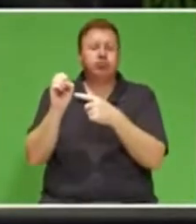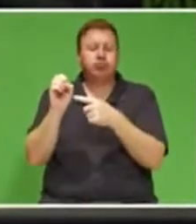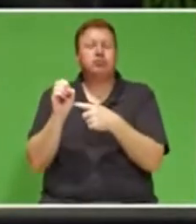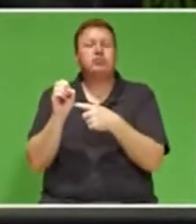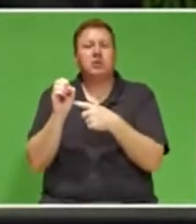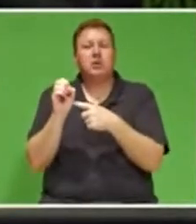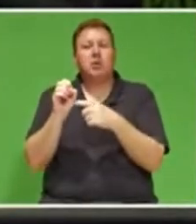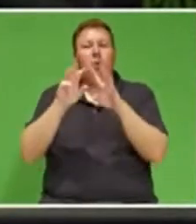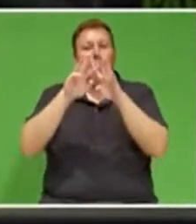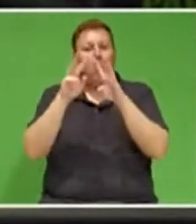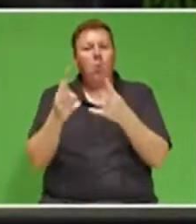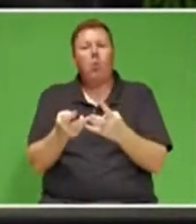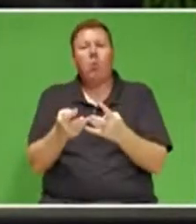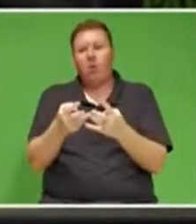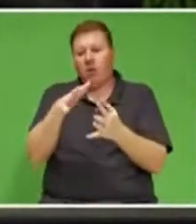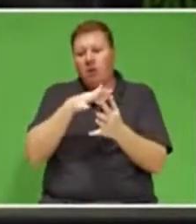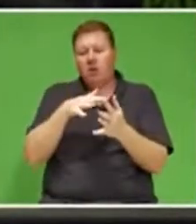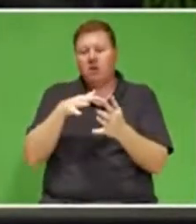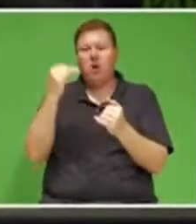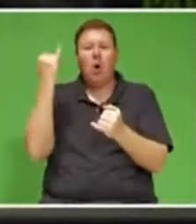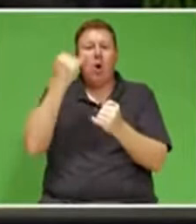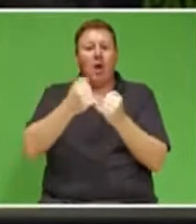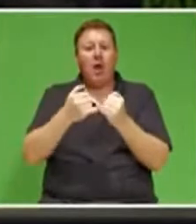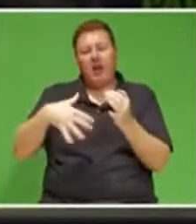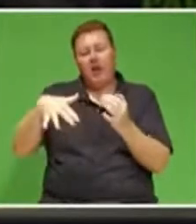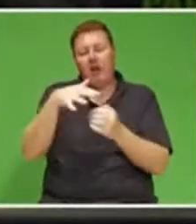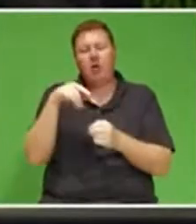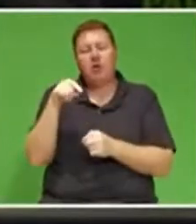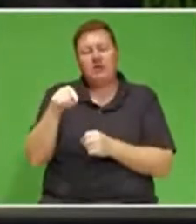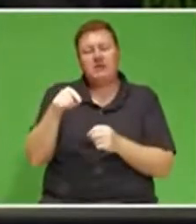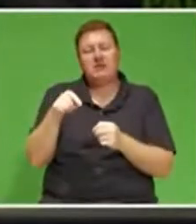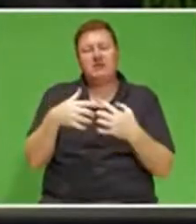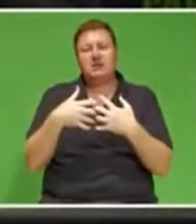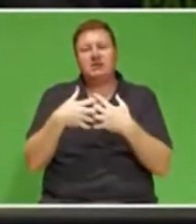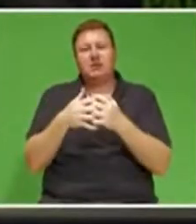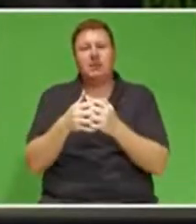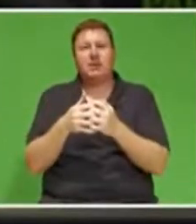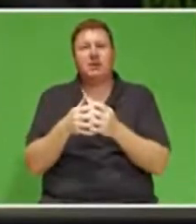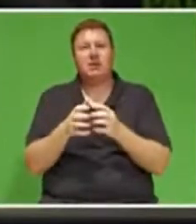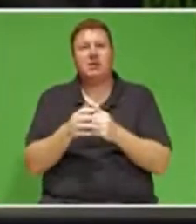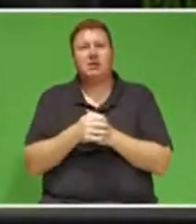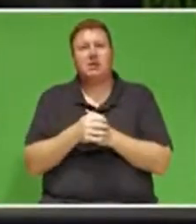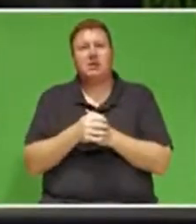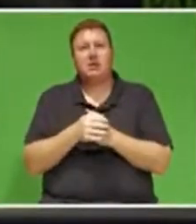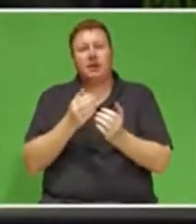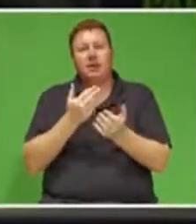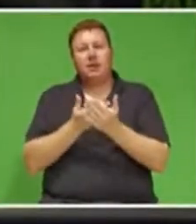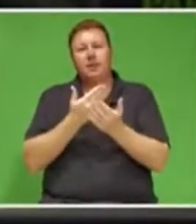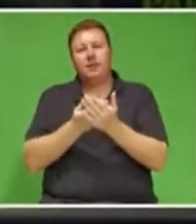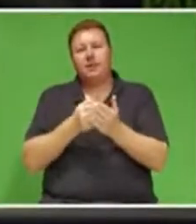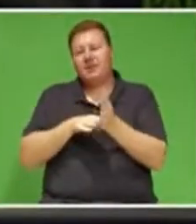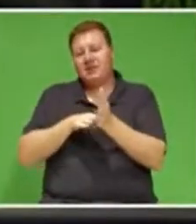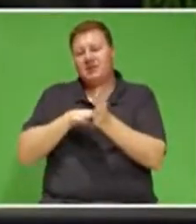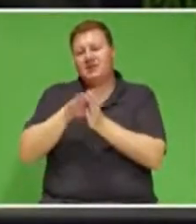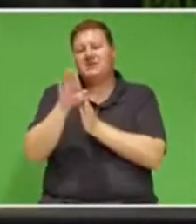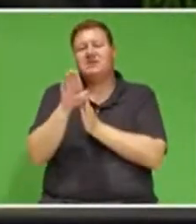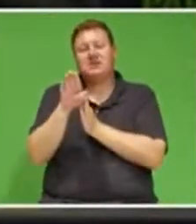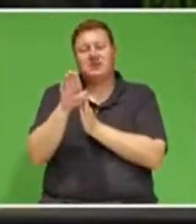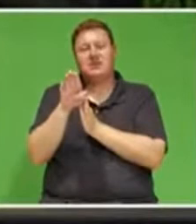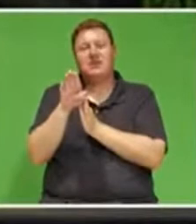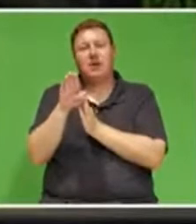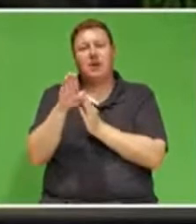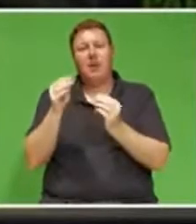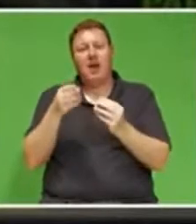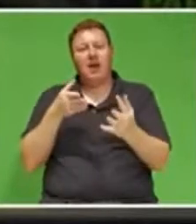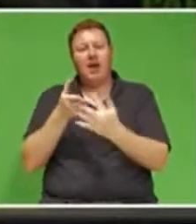platform that will enable rapid development of and equitable access to tools needed